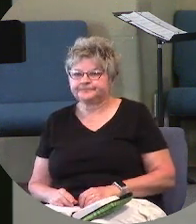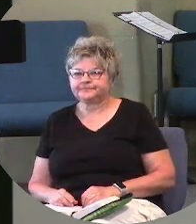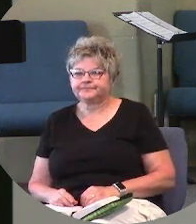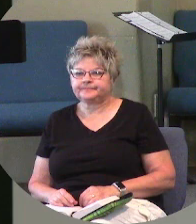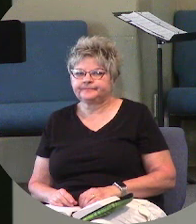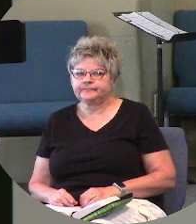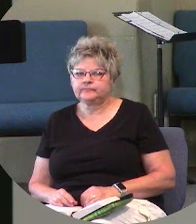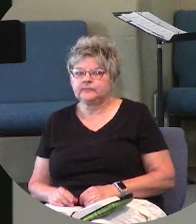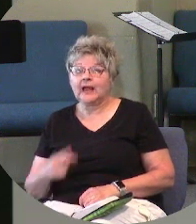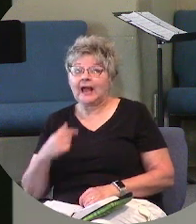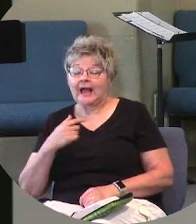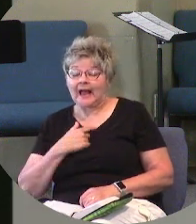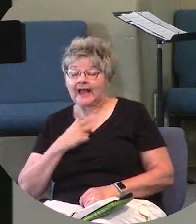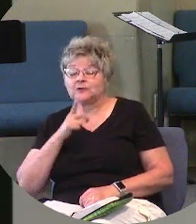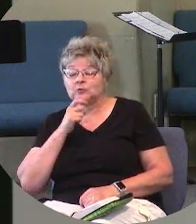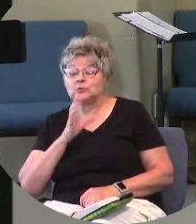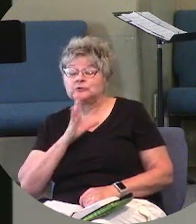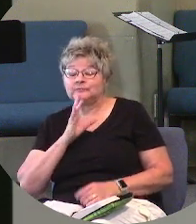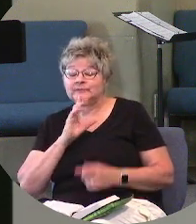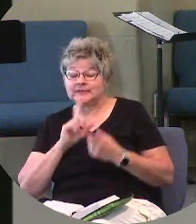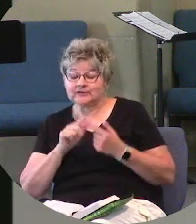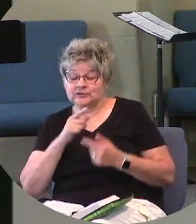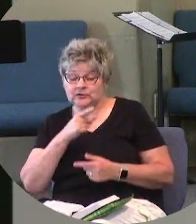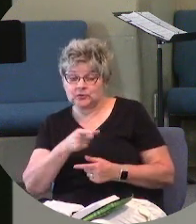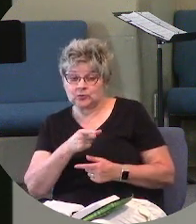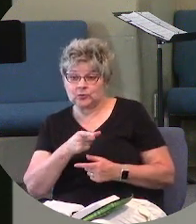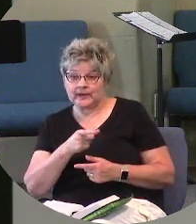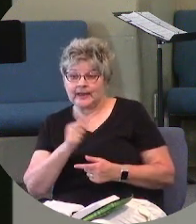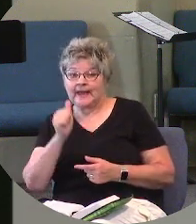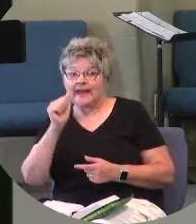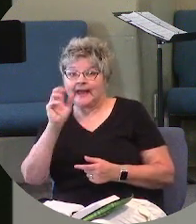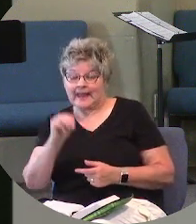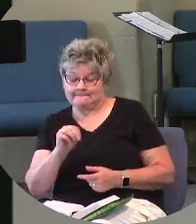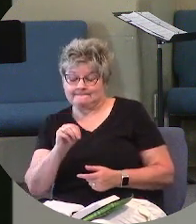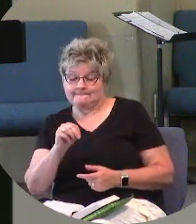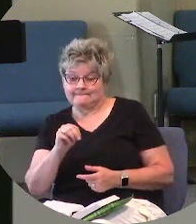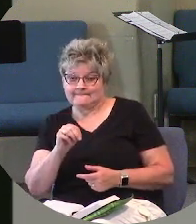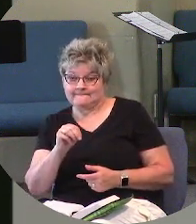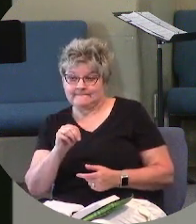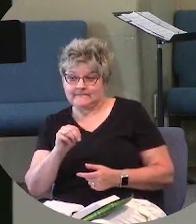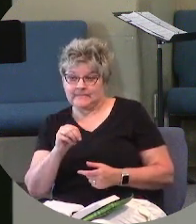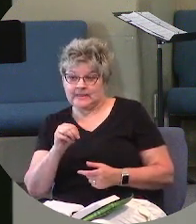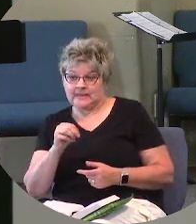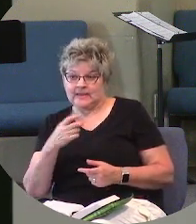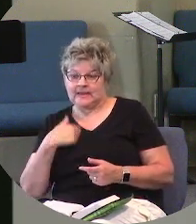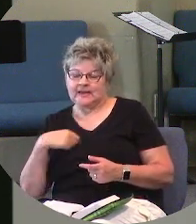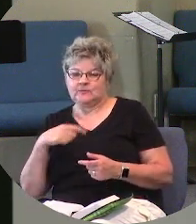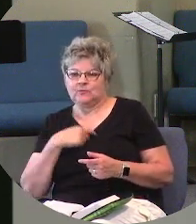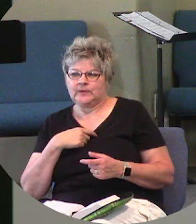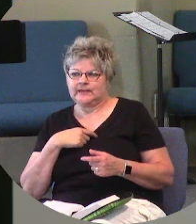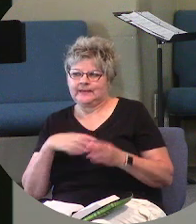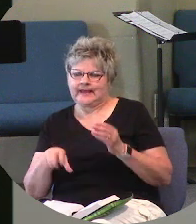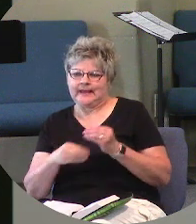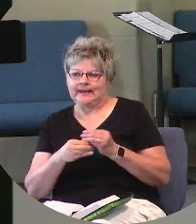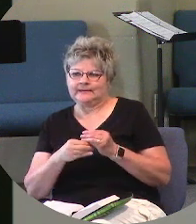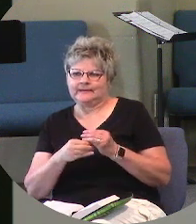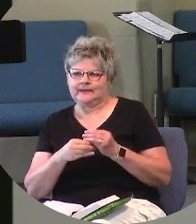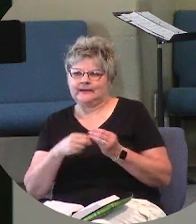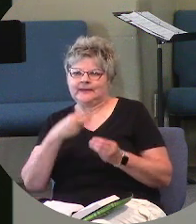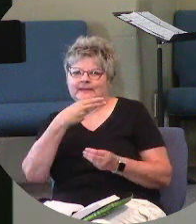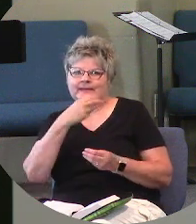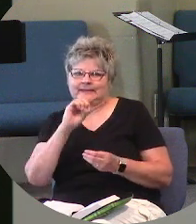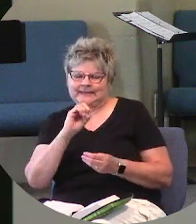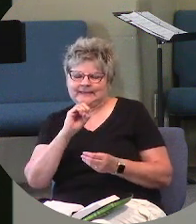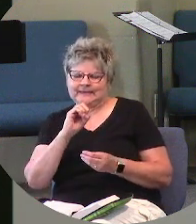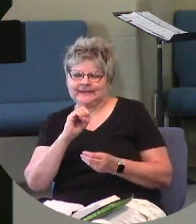I who speak to you am. And we add the he, but it